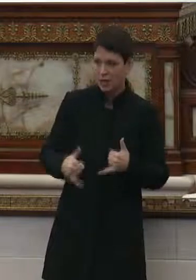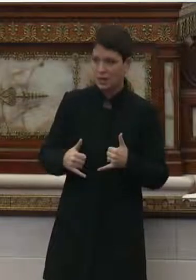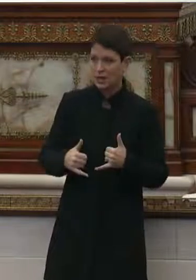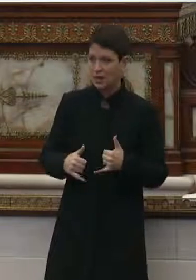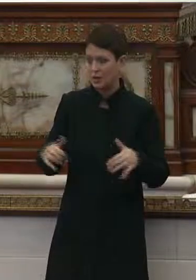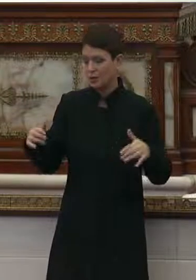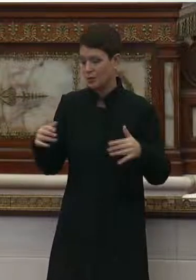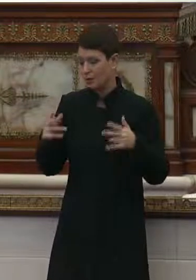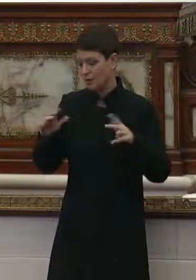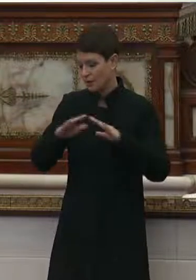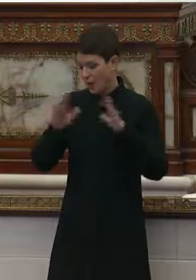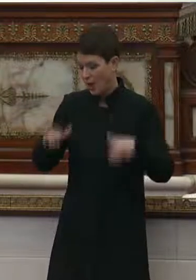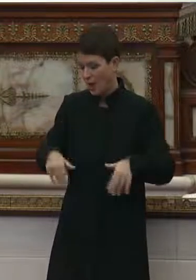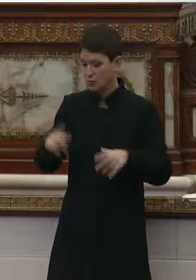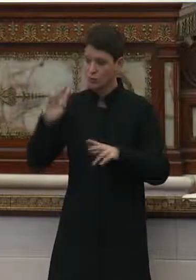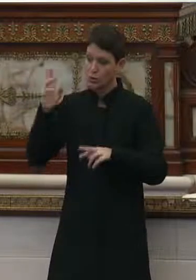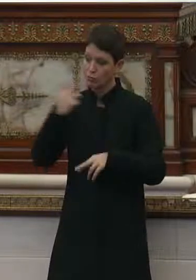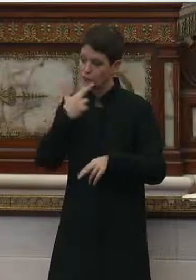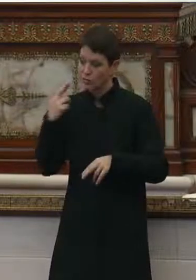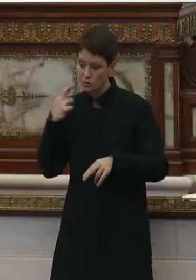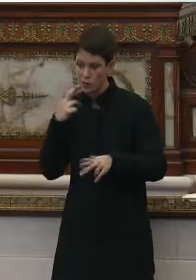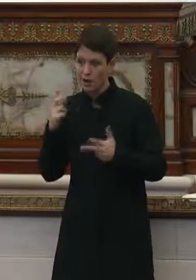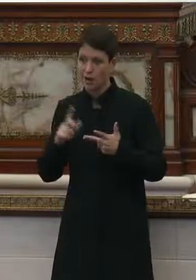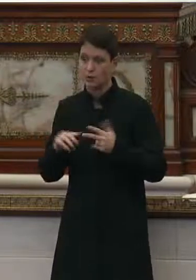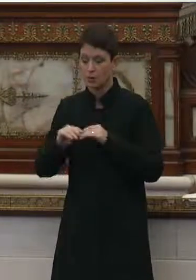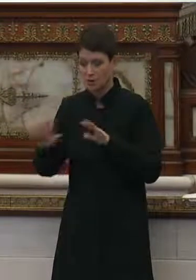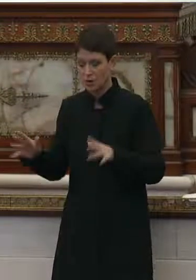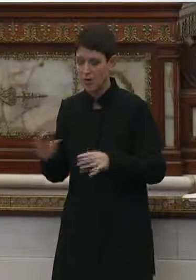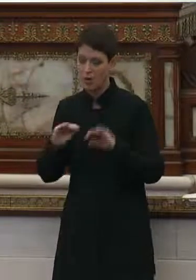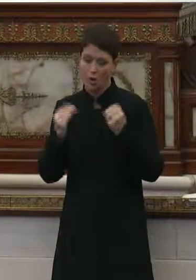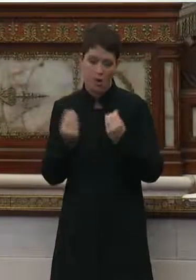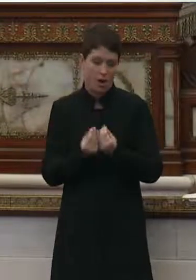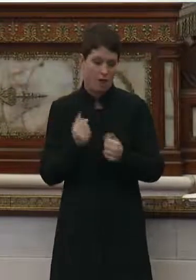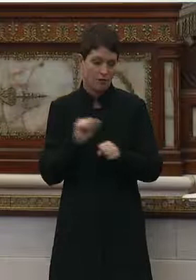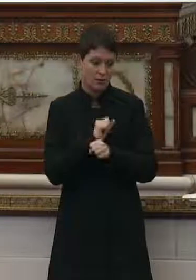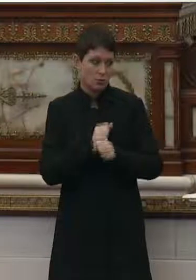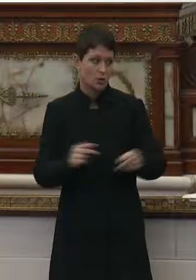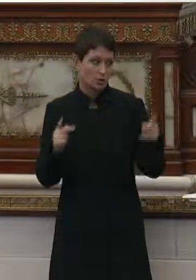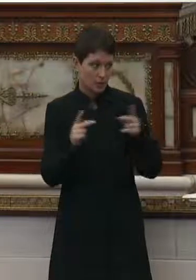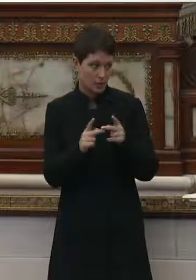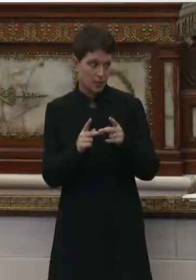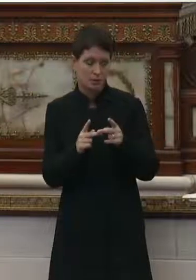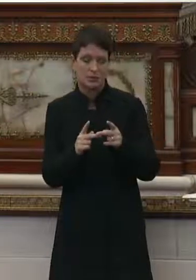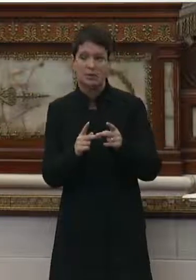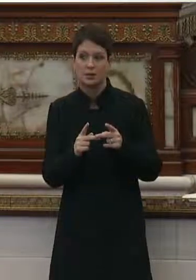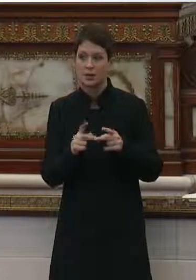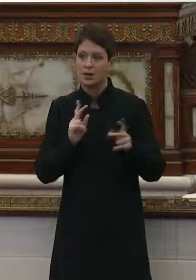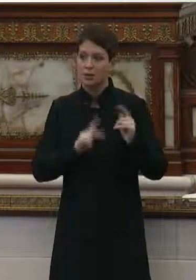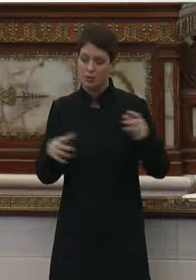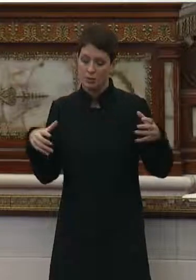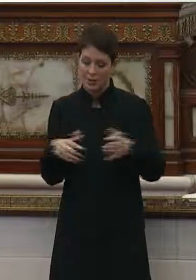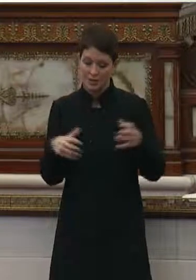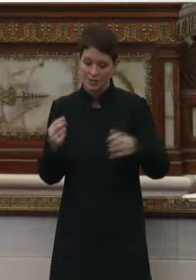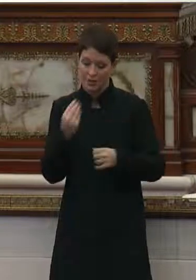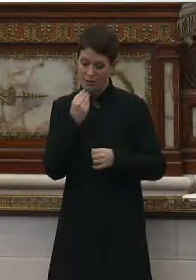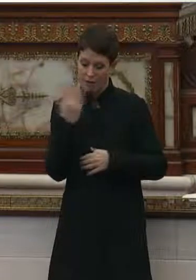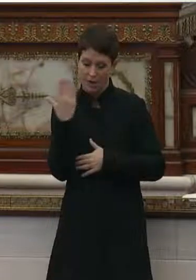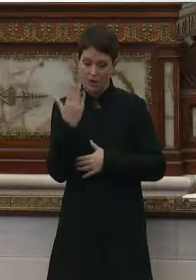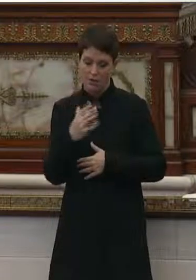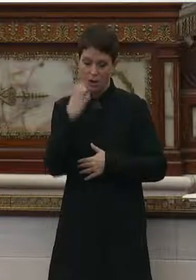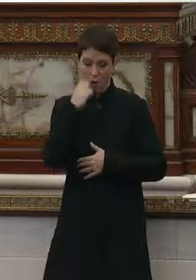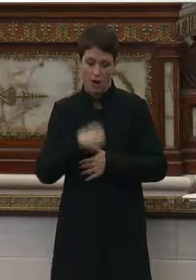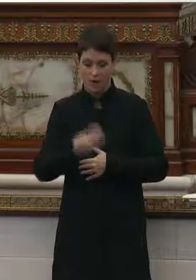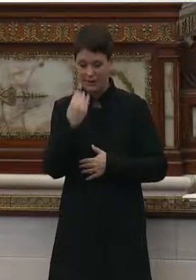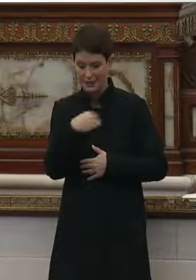of people in somebody's house. People go out to restaurants. It's spreading in office workplaces when people get together over lunch and they don't wear their